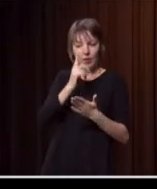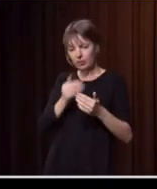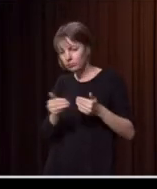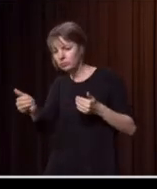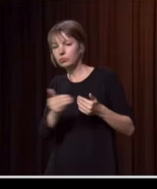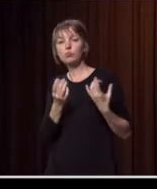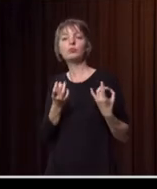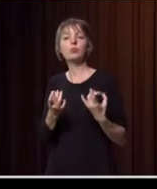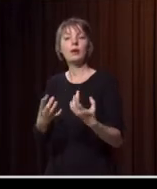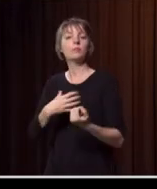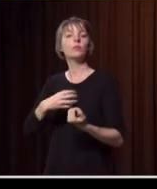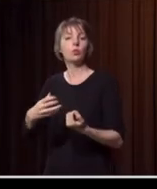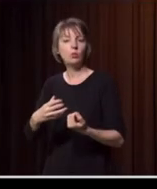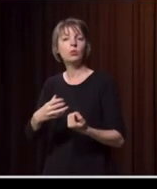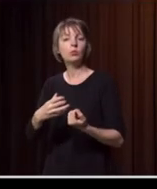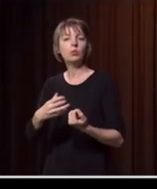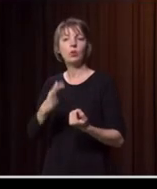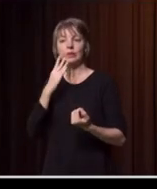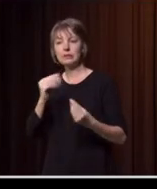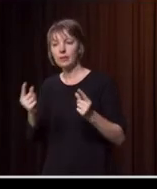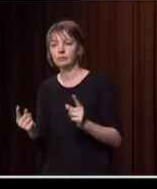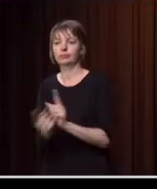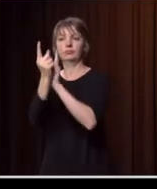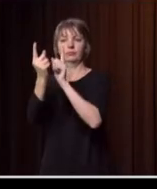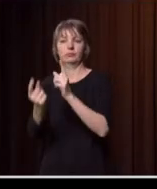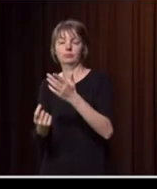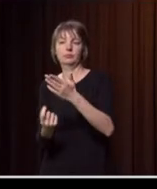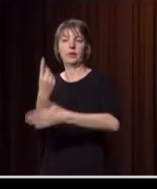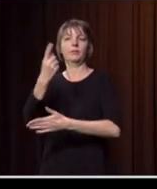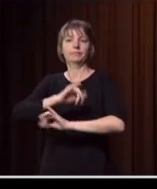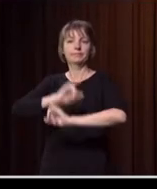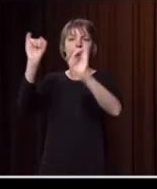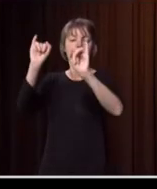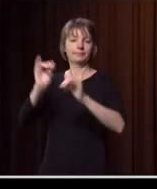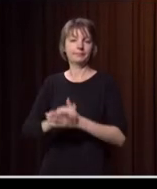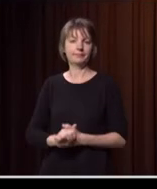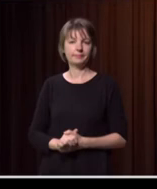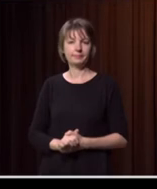invested. Next time around, we see something affect us or disrupt us in an adverse way.